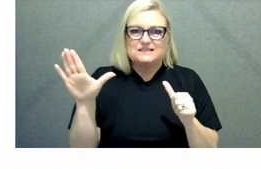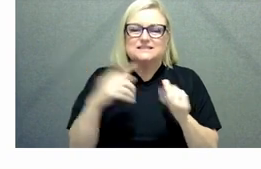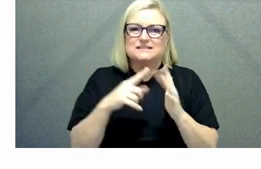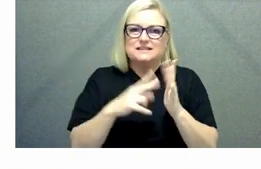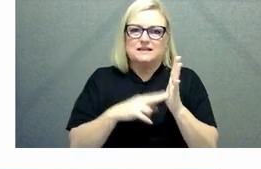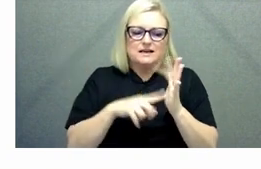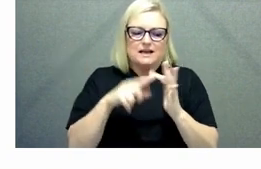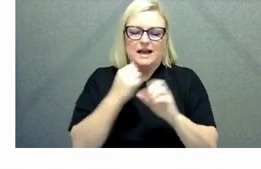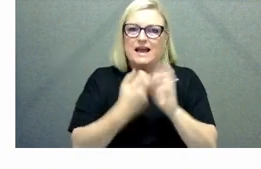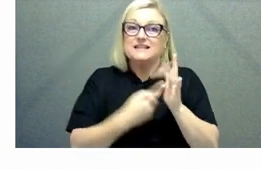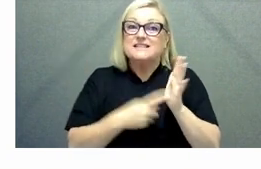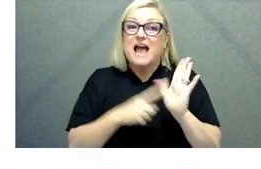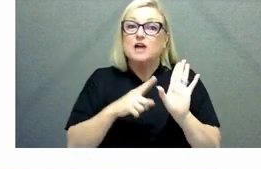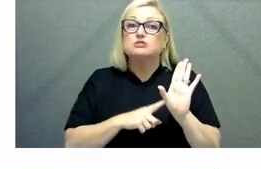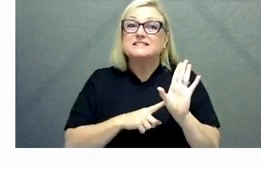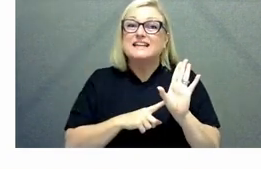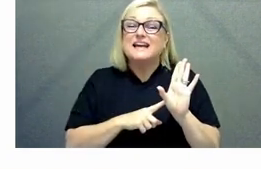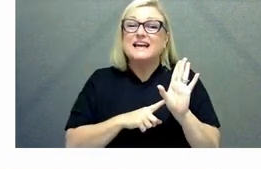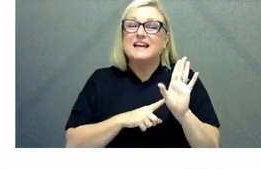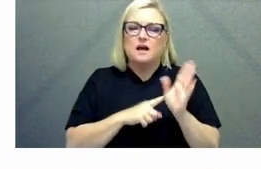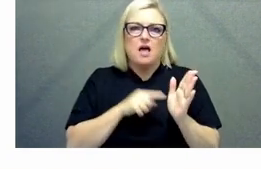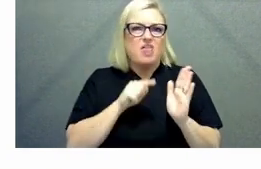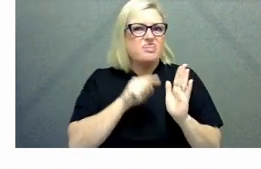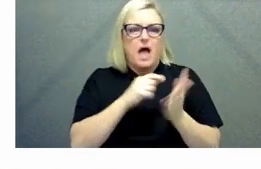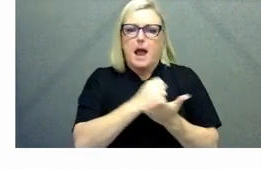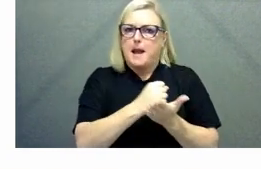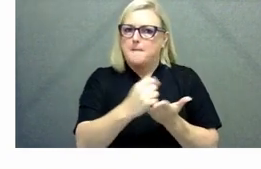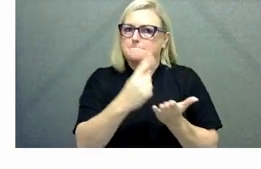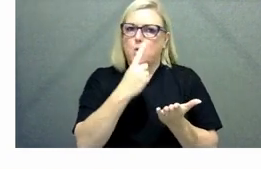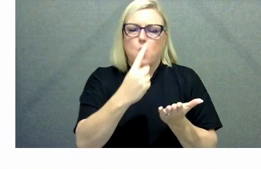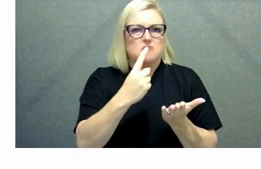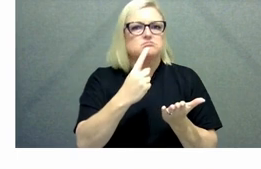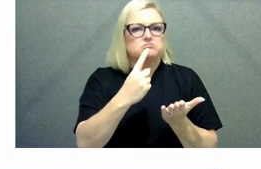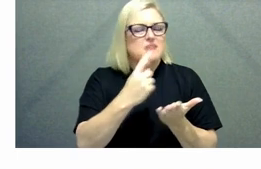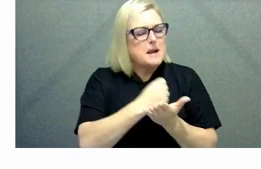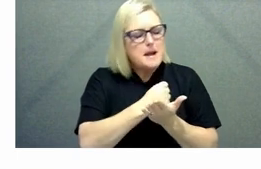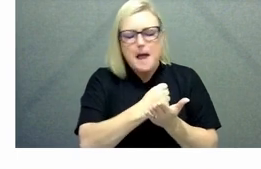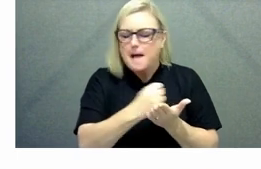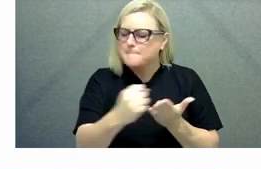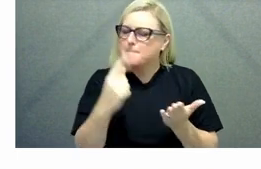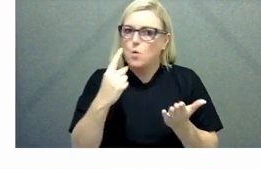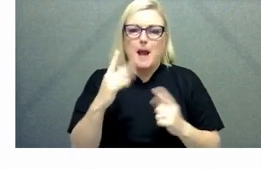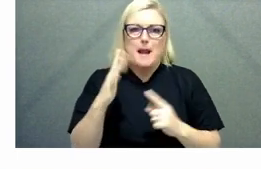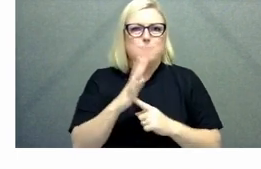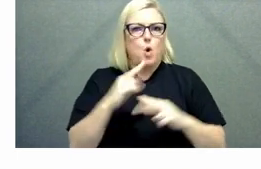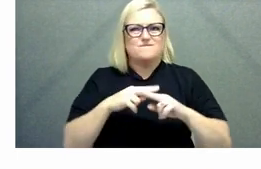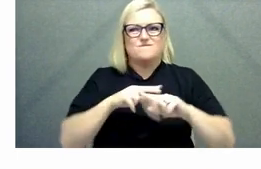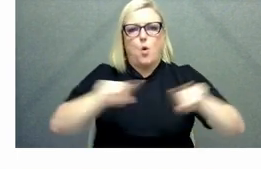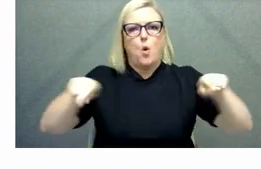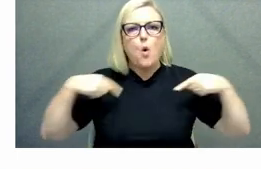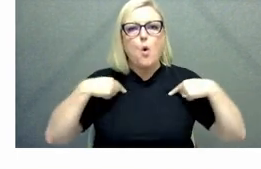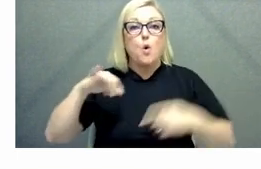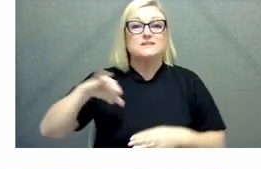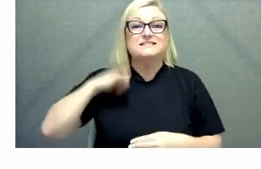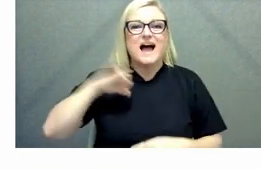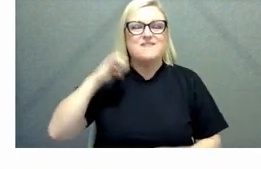integrity sits at the core of who we are and what we do as APS it is excellent because that is regardless of